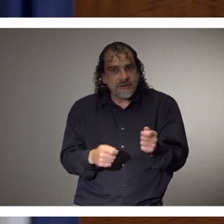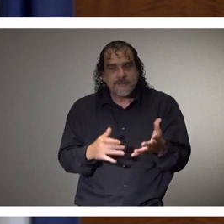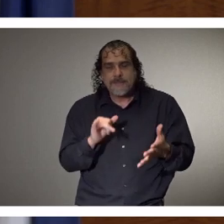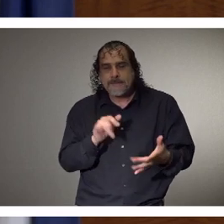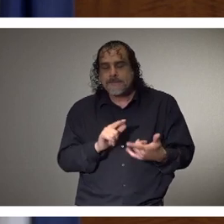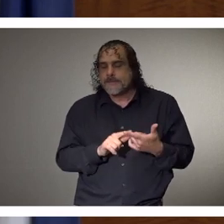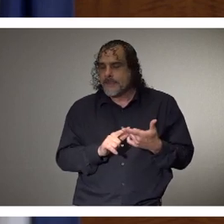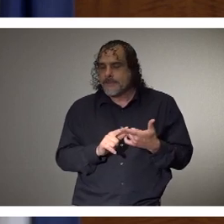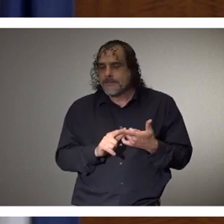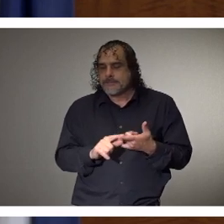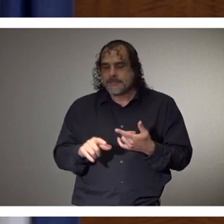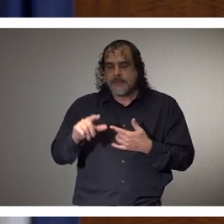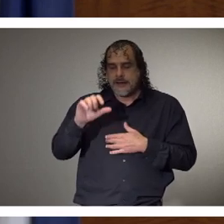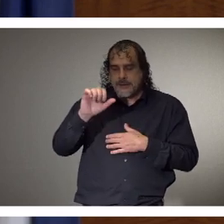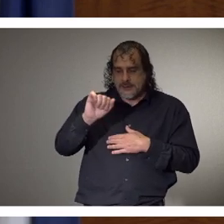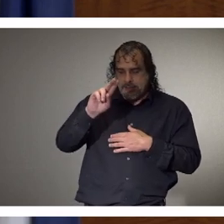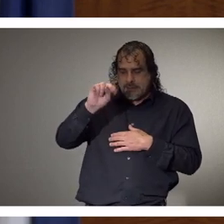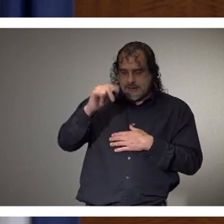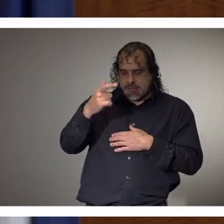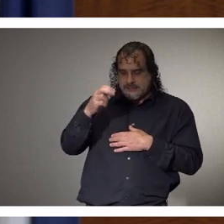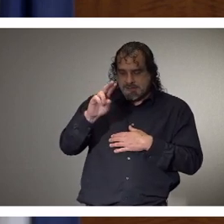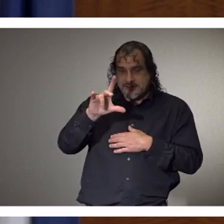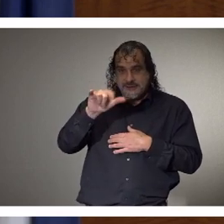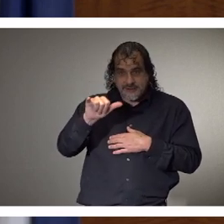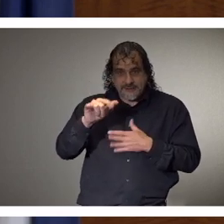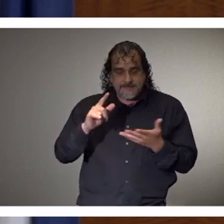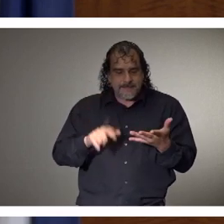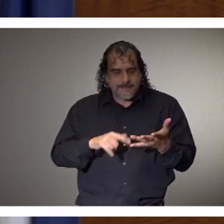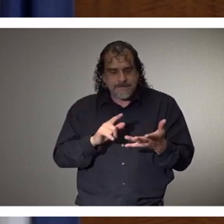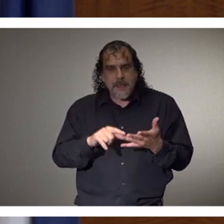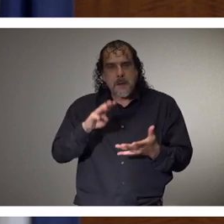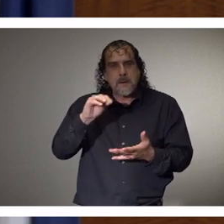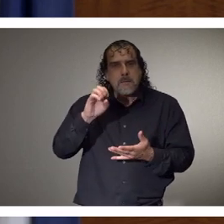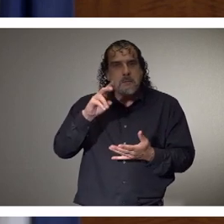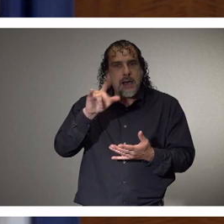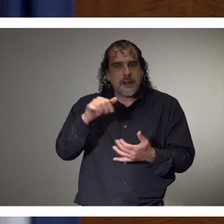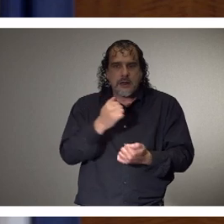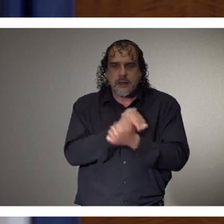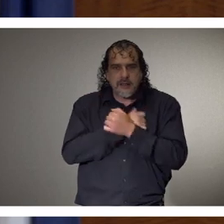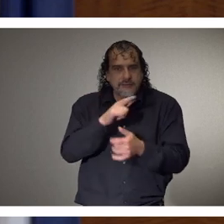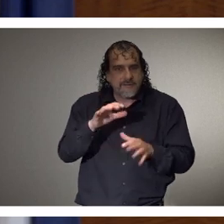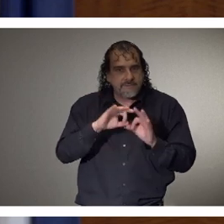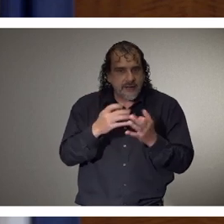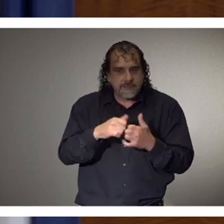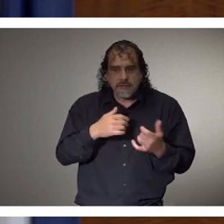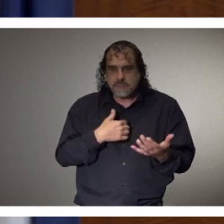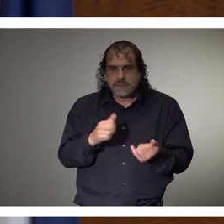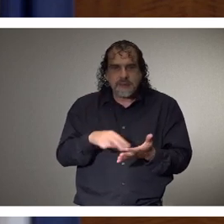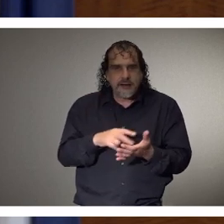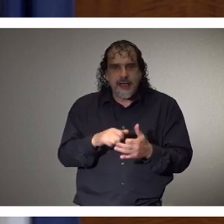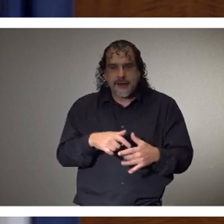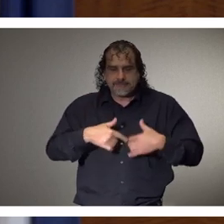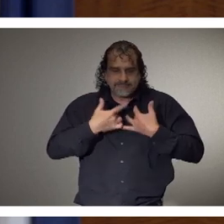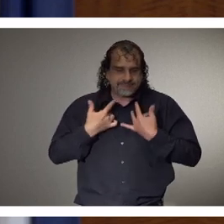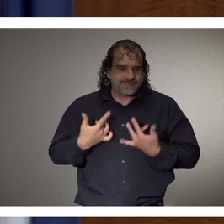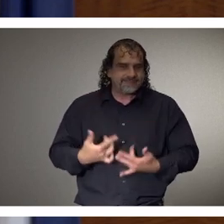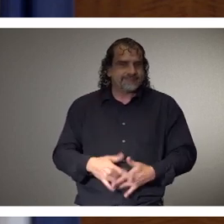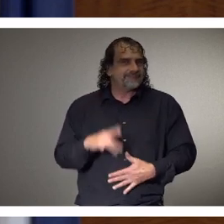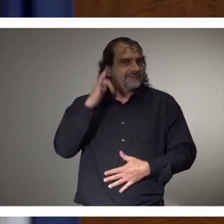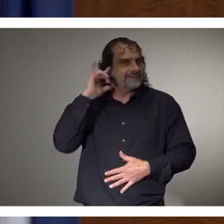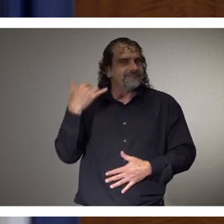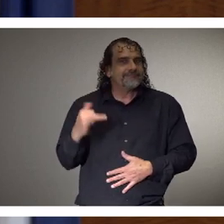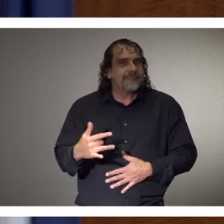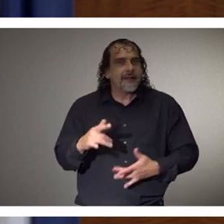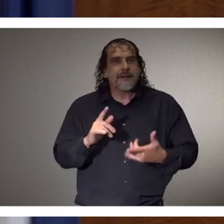Ainsley Heron from Batesville has a birthday today. Molly loves her family, loves to dance, and has a heart of gold. Happy birthday,